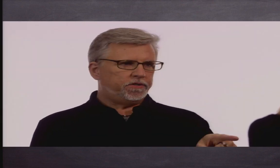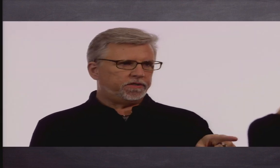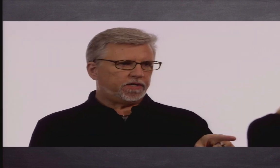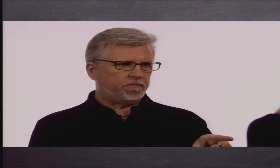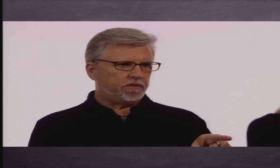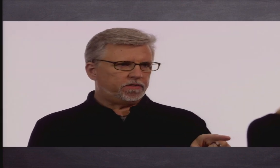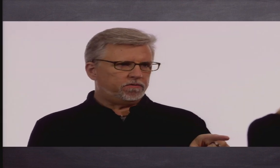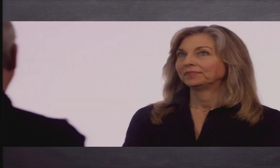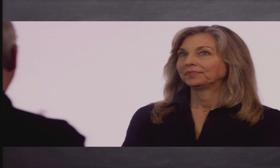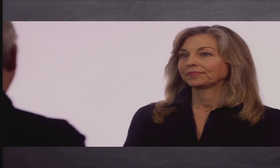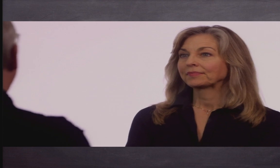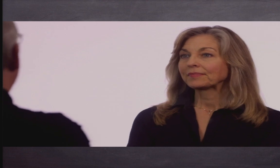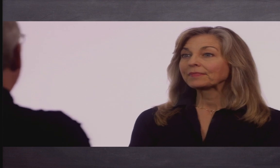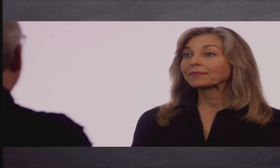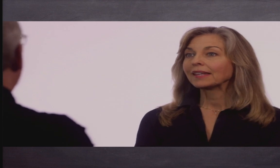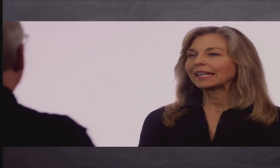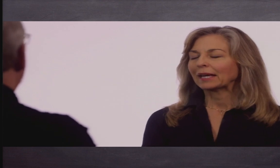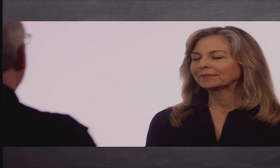You got your dunce cap on, too?